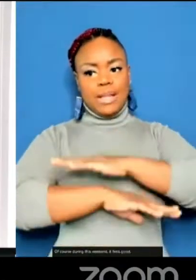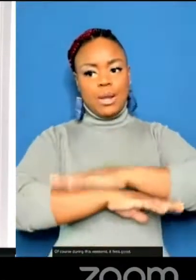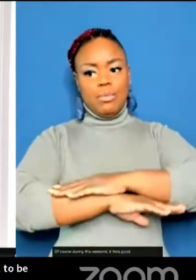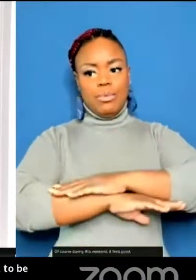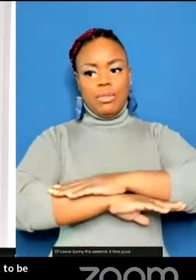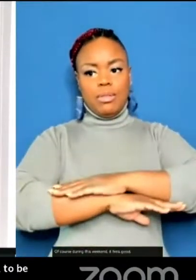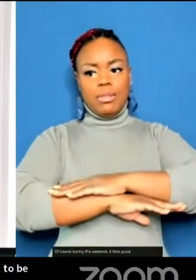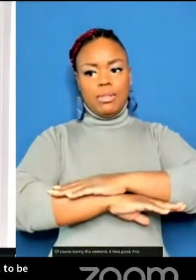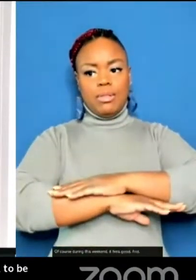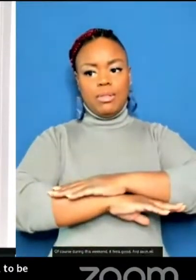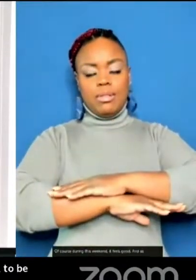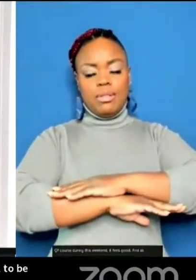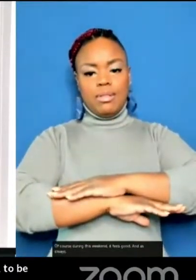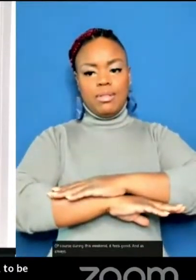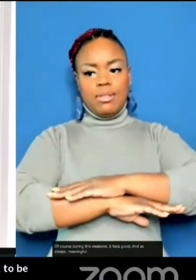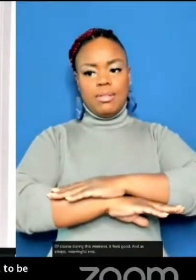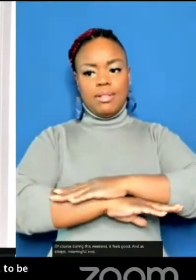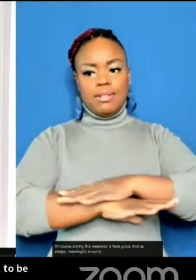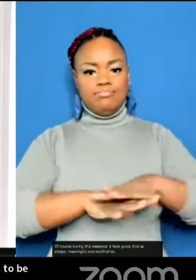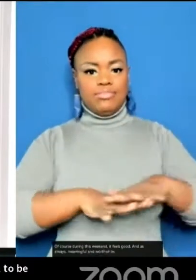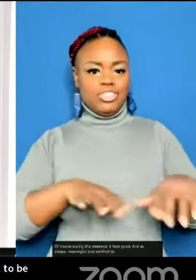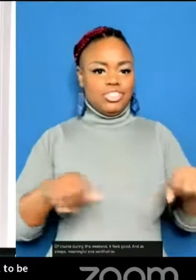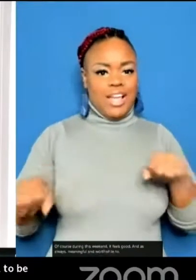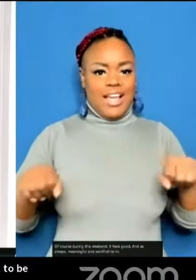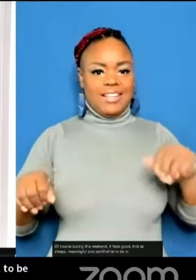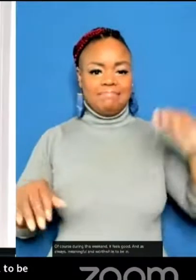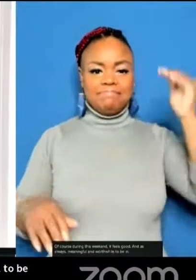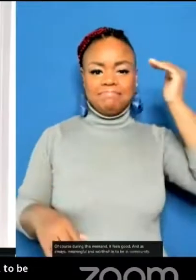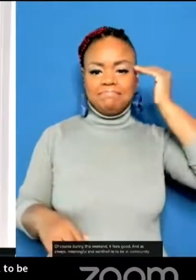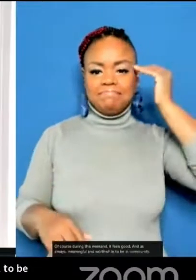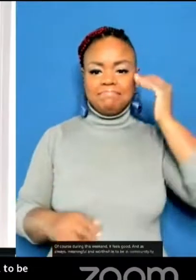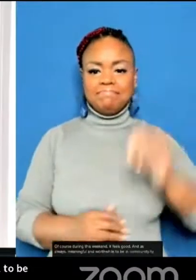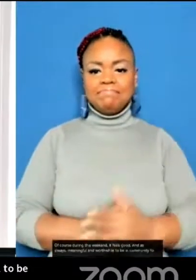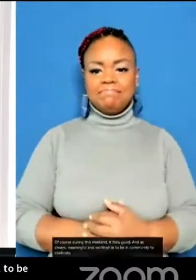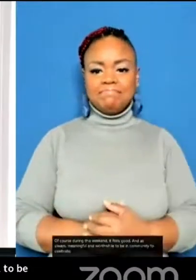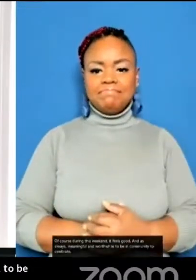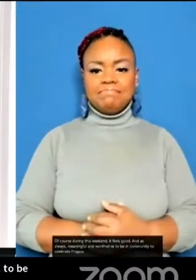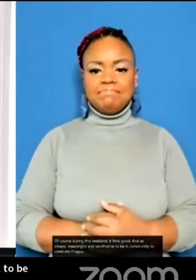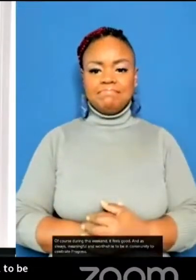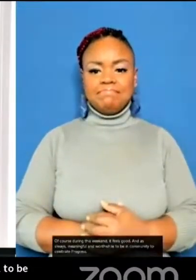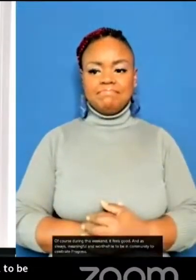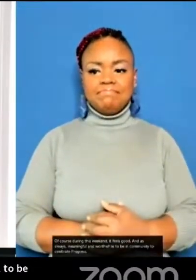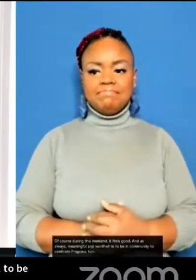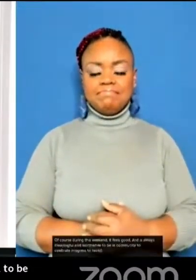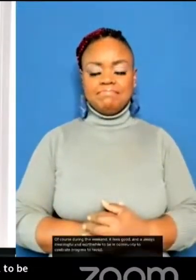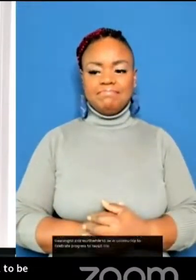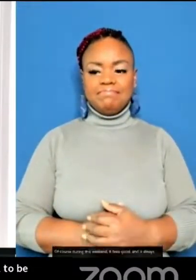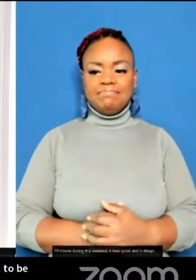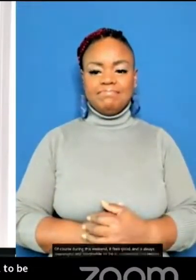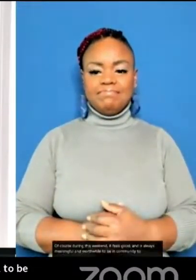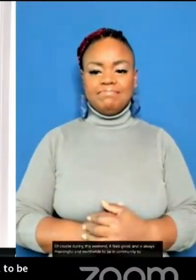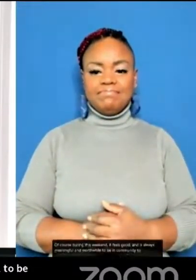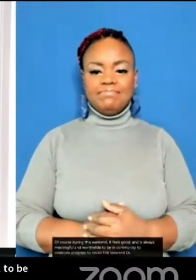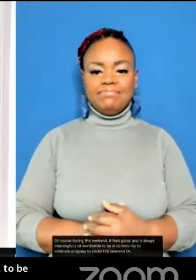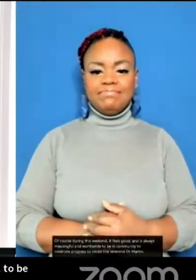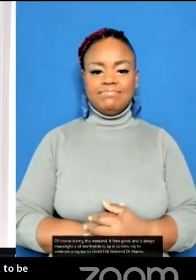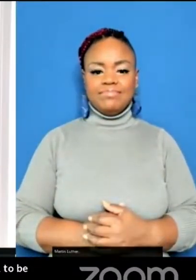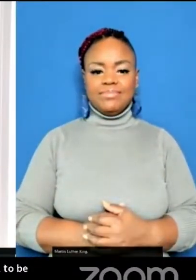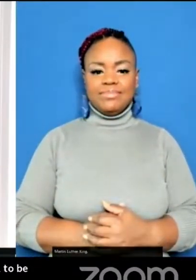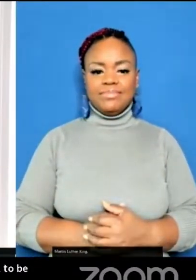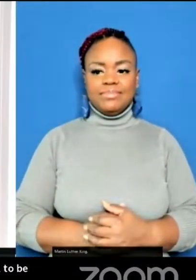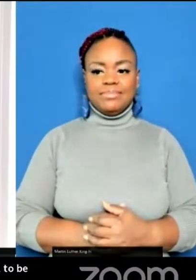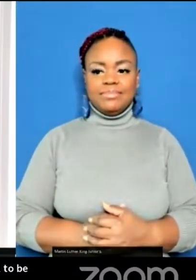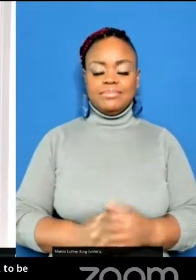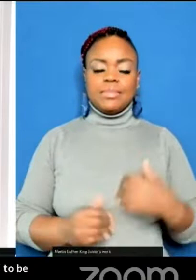and is always meaningful and worthwhile to be in community, to celebrate progress, to revisit the Reverend Dr. Martin Luther King